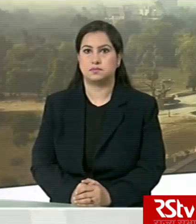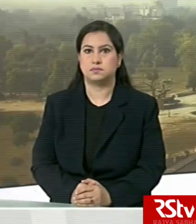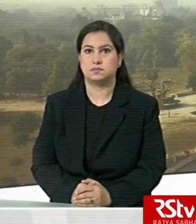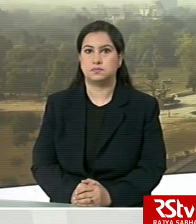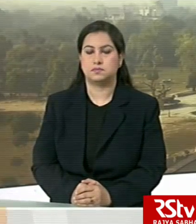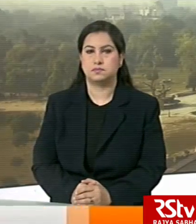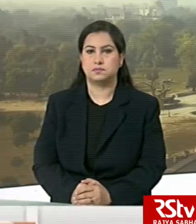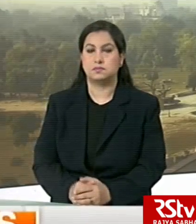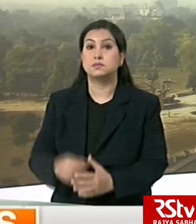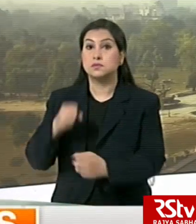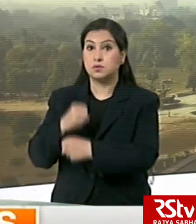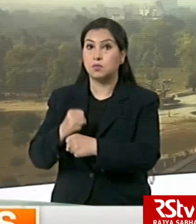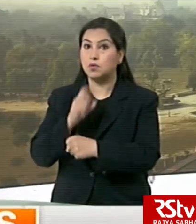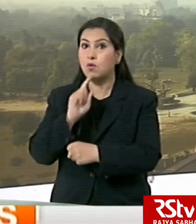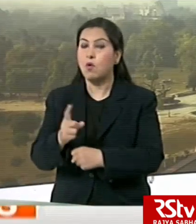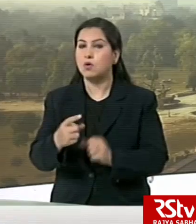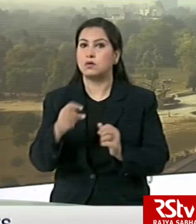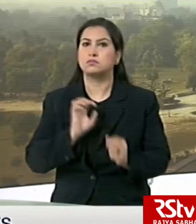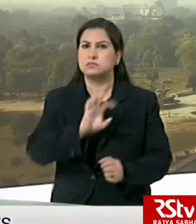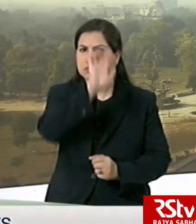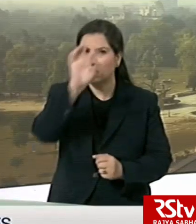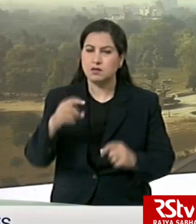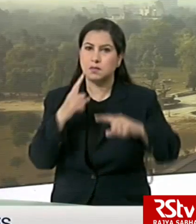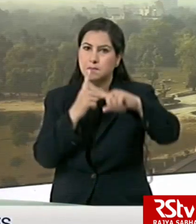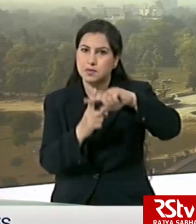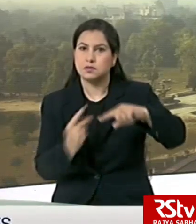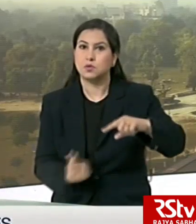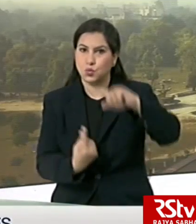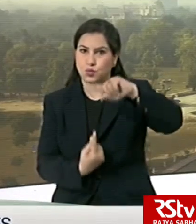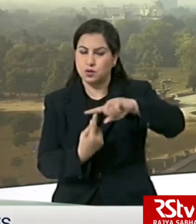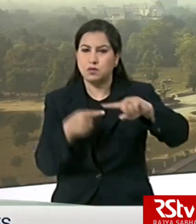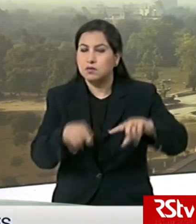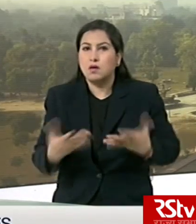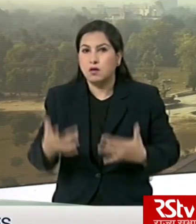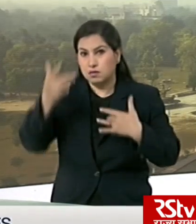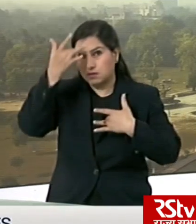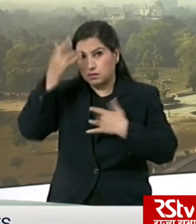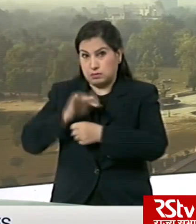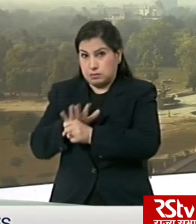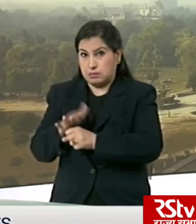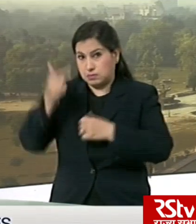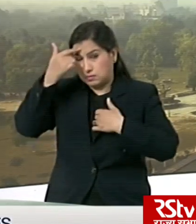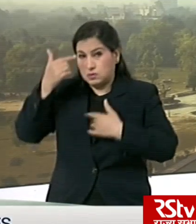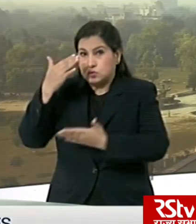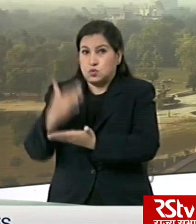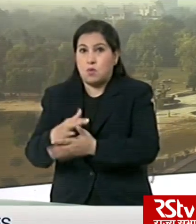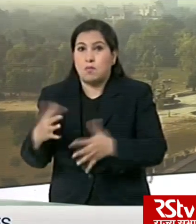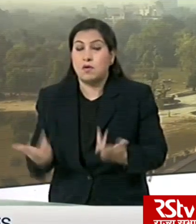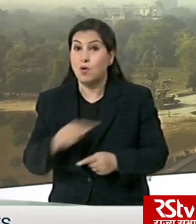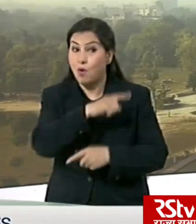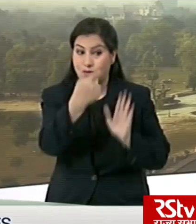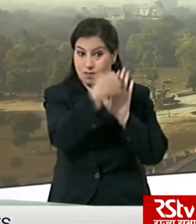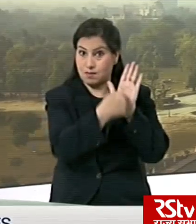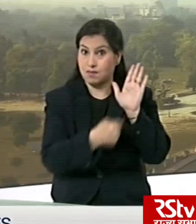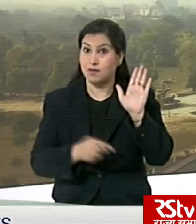The centre also issues directives to states and the union territories to tackle COVID-19 seek strict implementation of all the steps